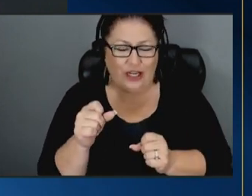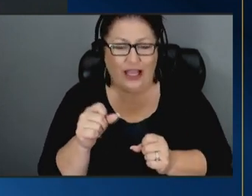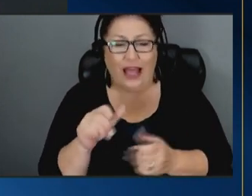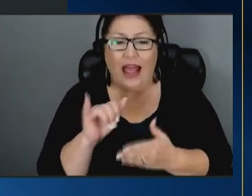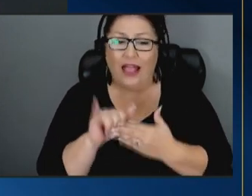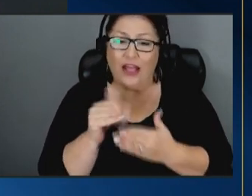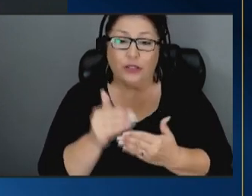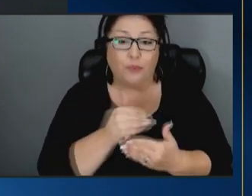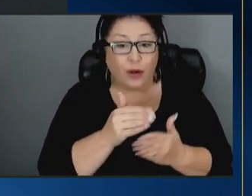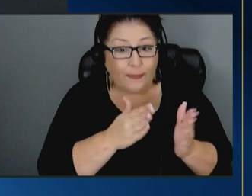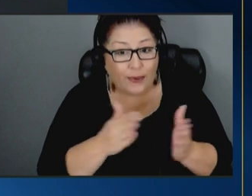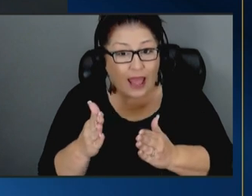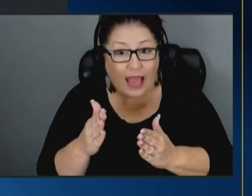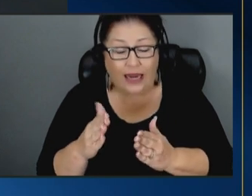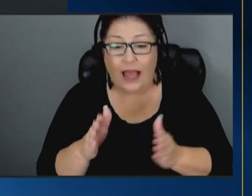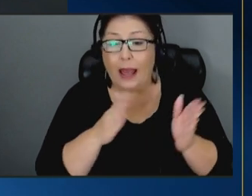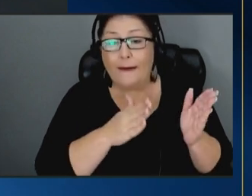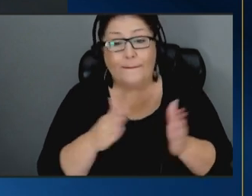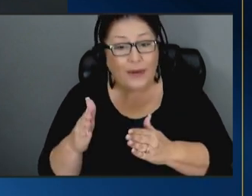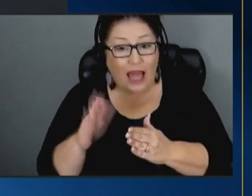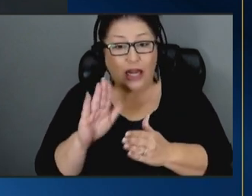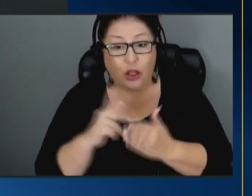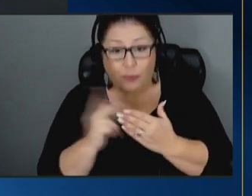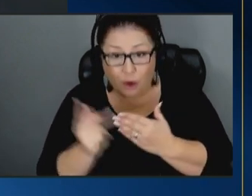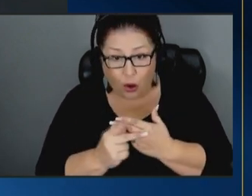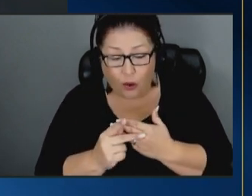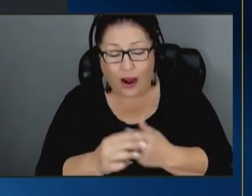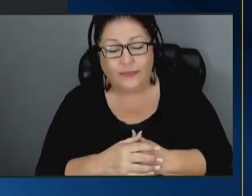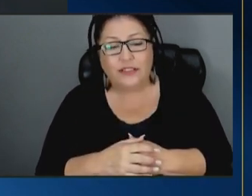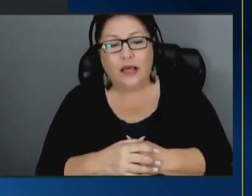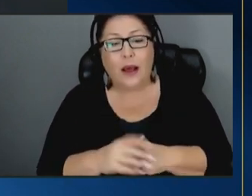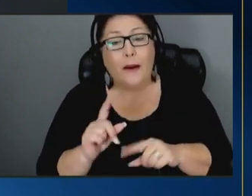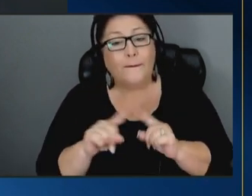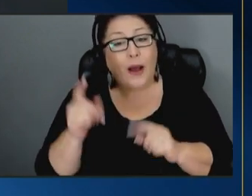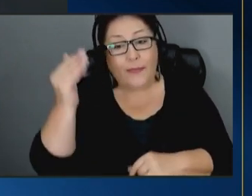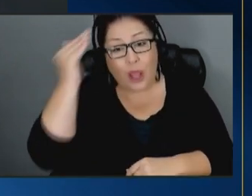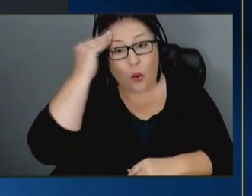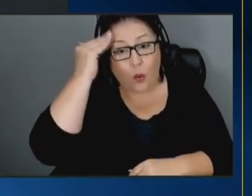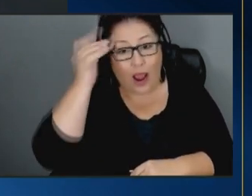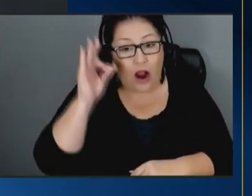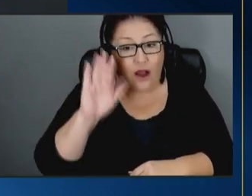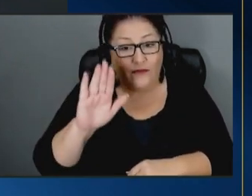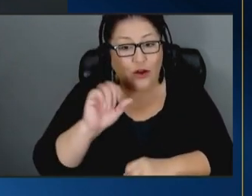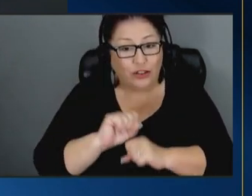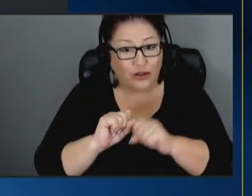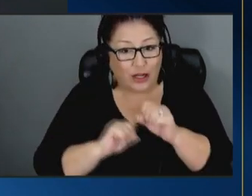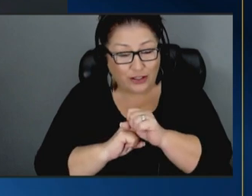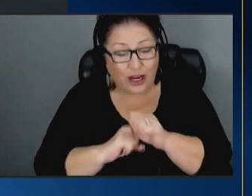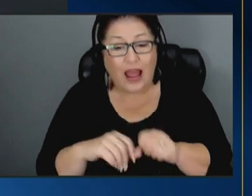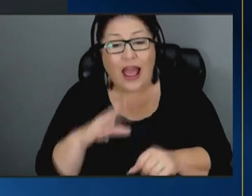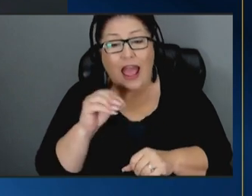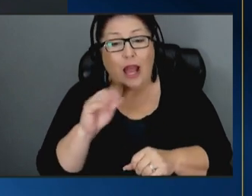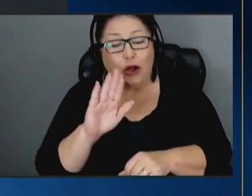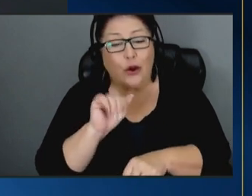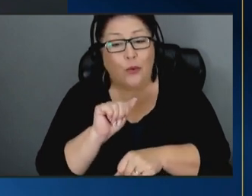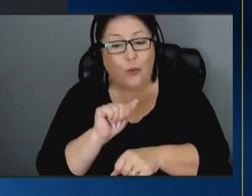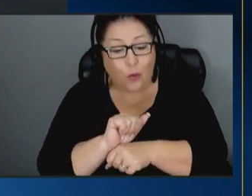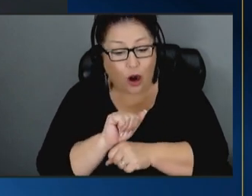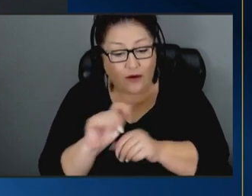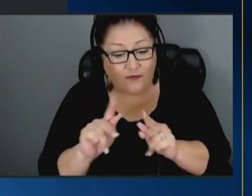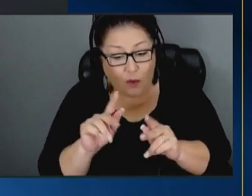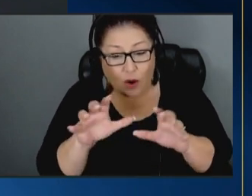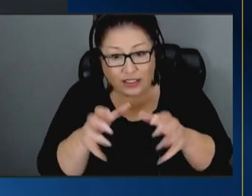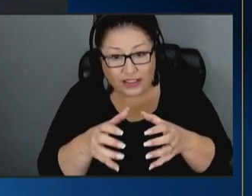-planning and planning your programs but be aware of your infrastructure and your workforce and what you can